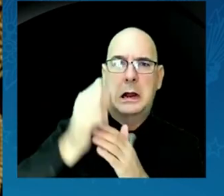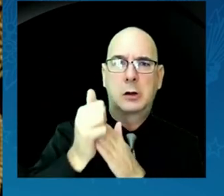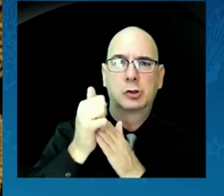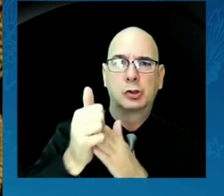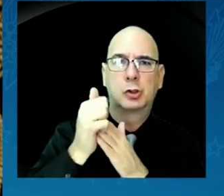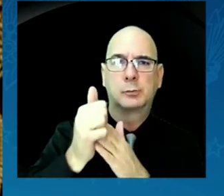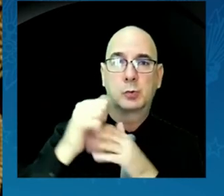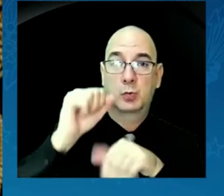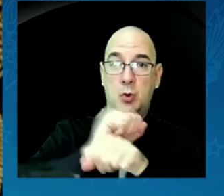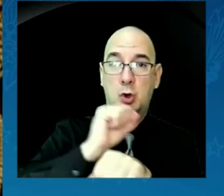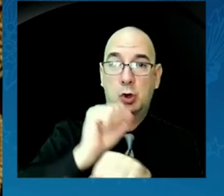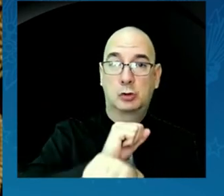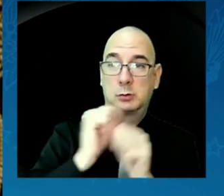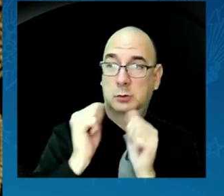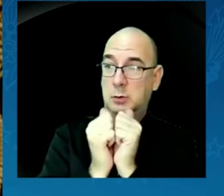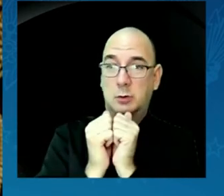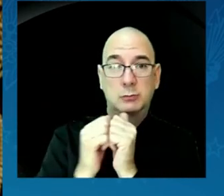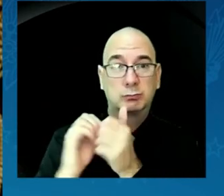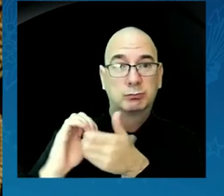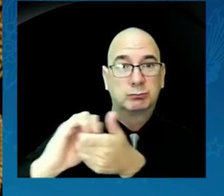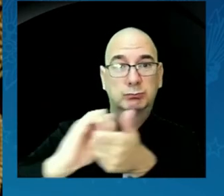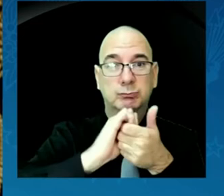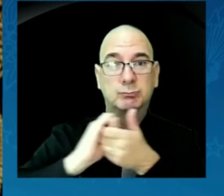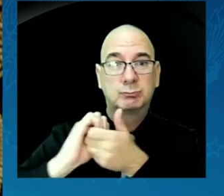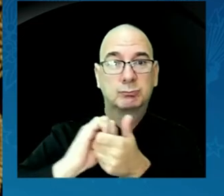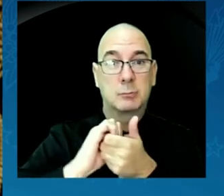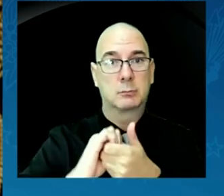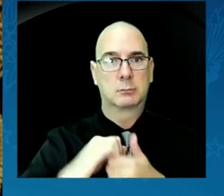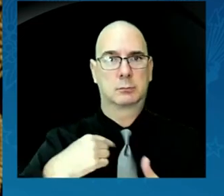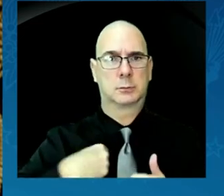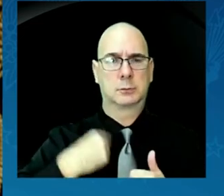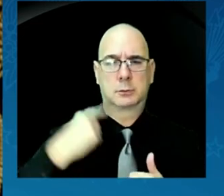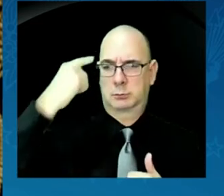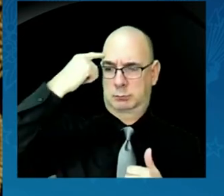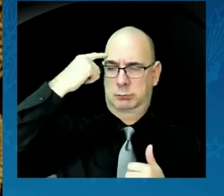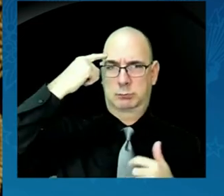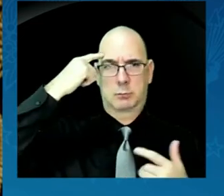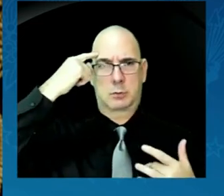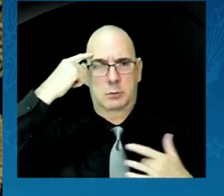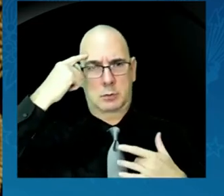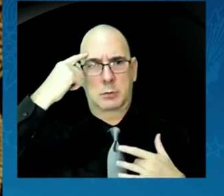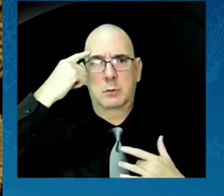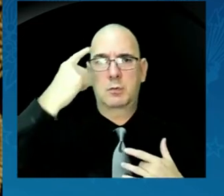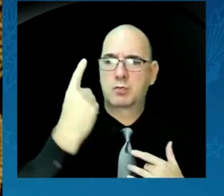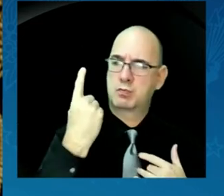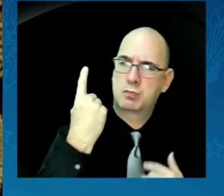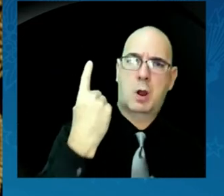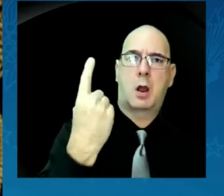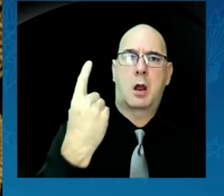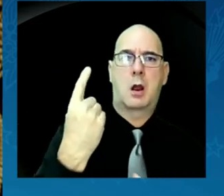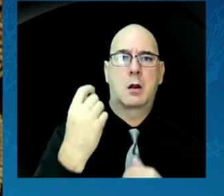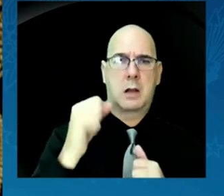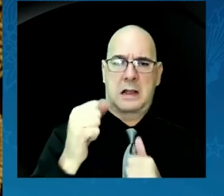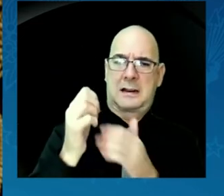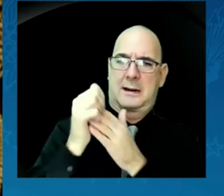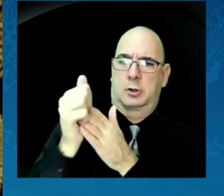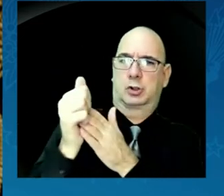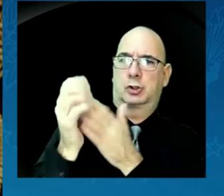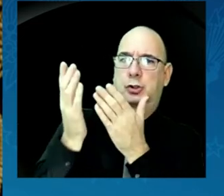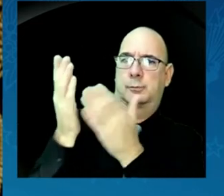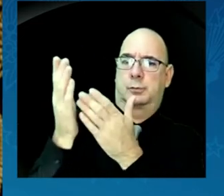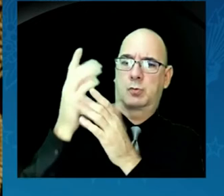And I think everyone is ultimately a kind of leader. That's what we're working towards. Eagle poem.